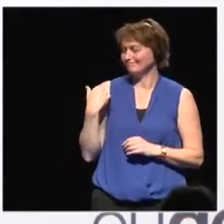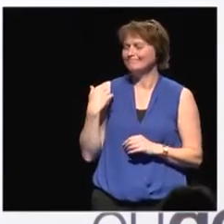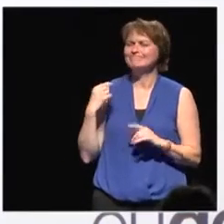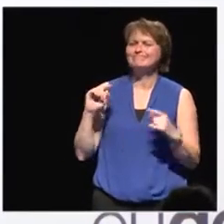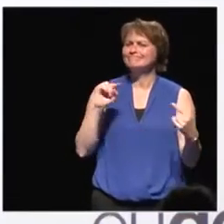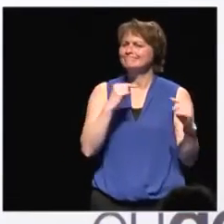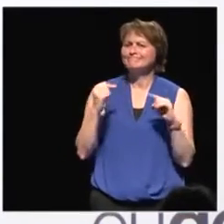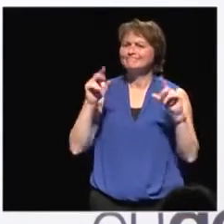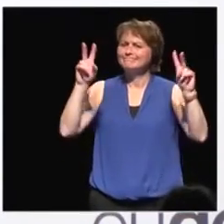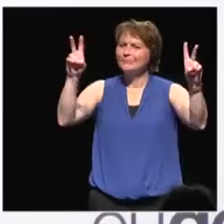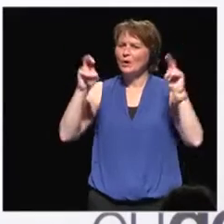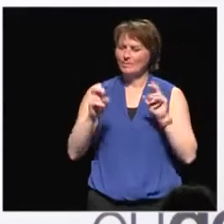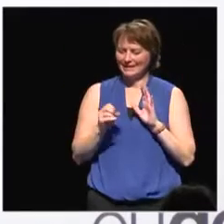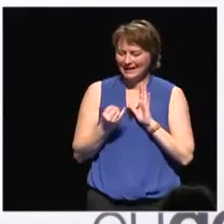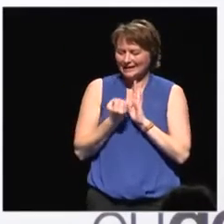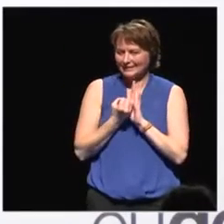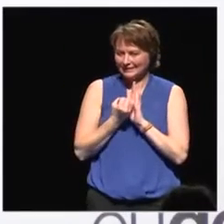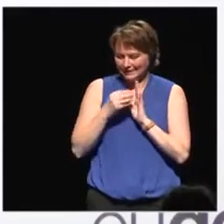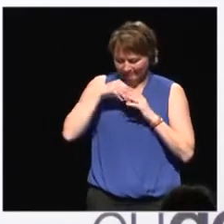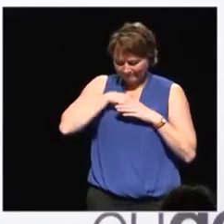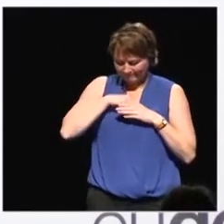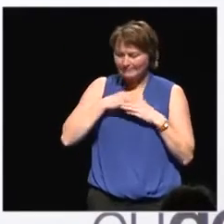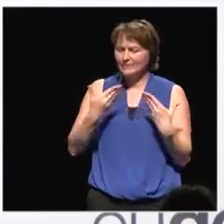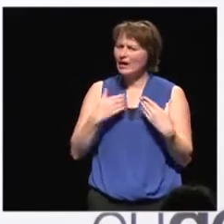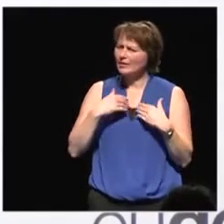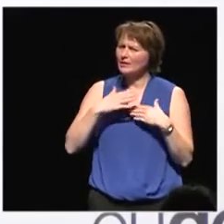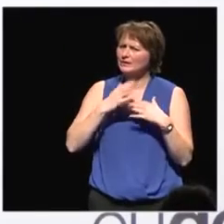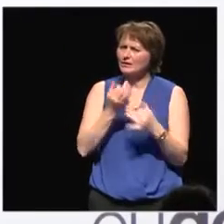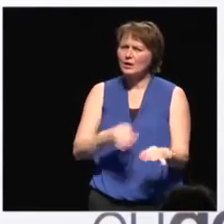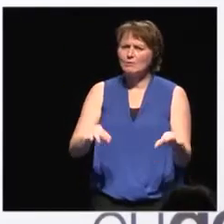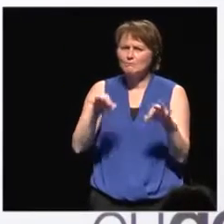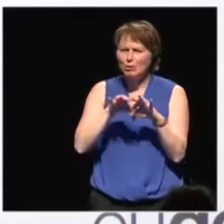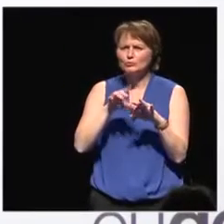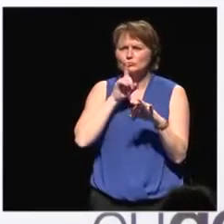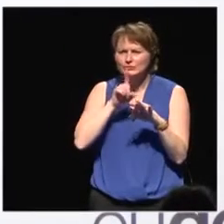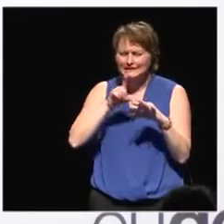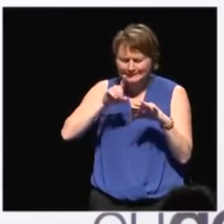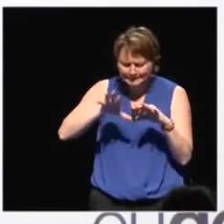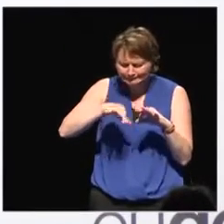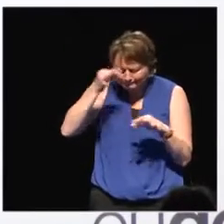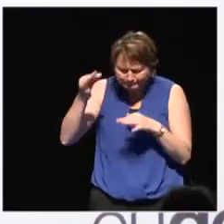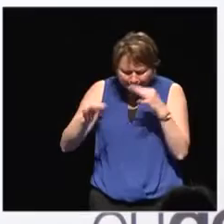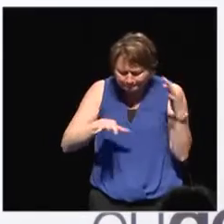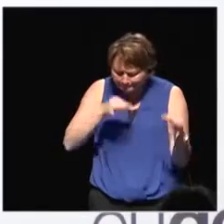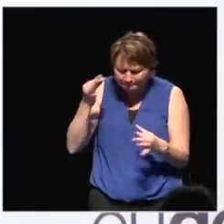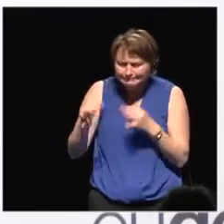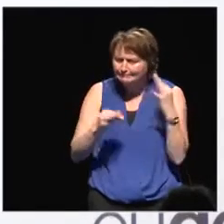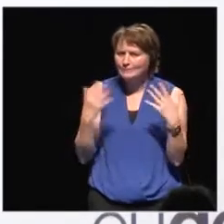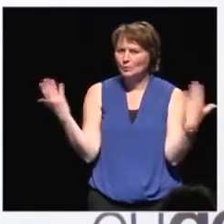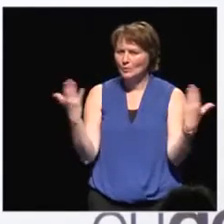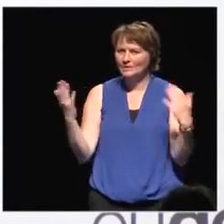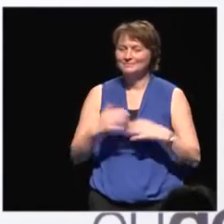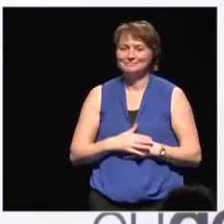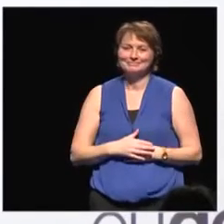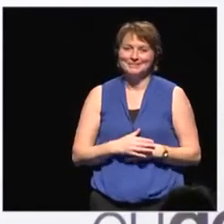identity, because I think it's an important one to further push through. So I'm going to take, I'm really happy to see these